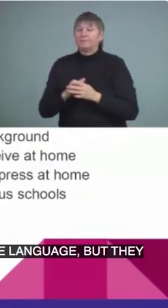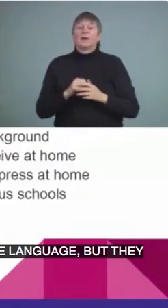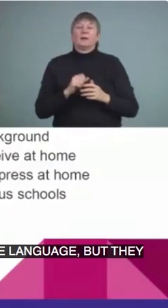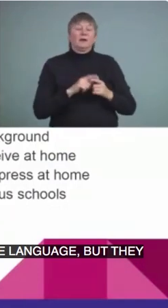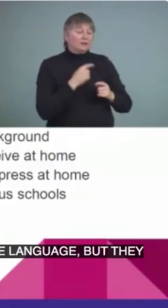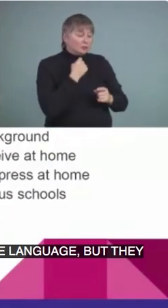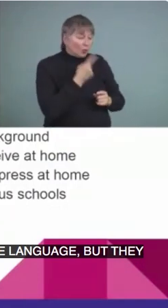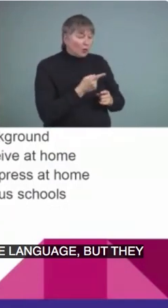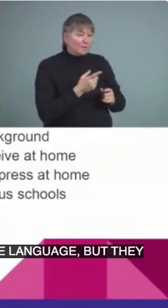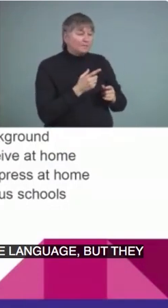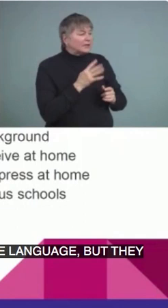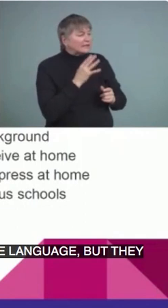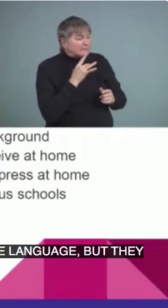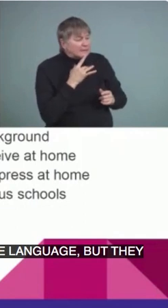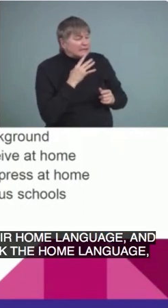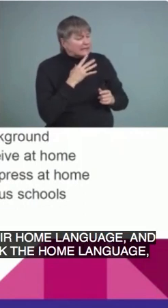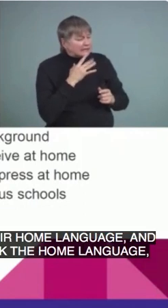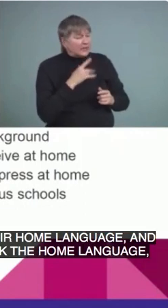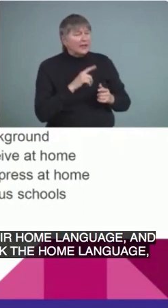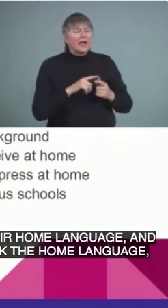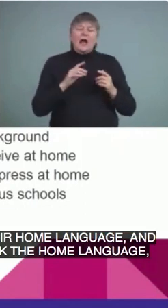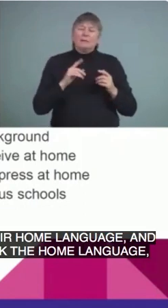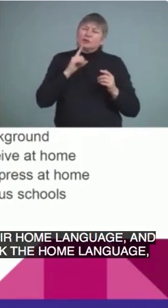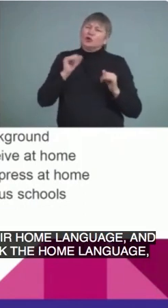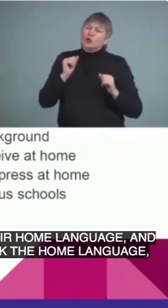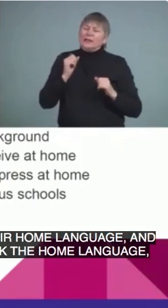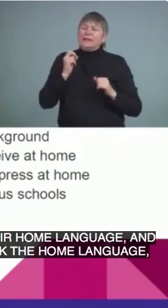they probably could say quite a bit.